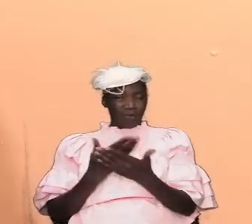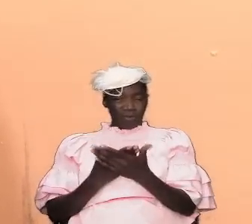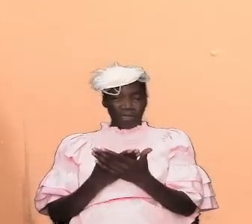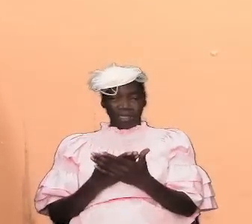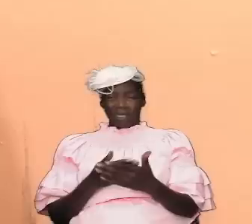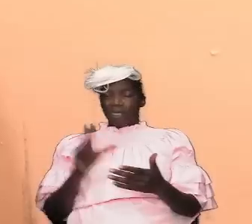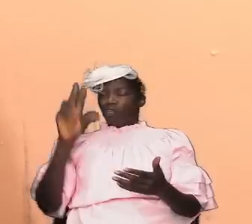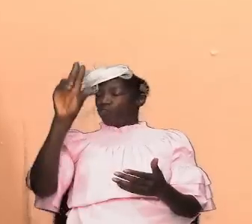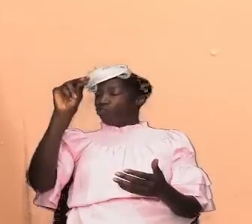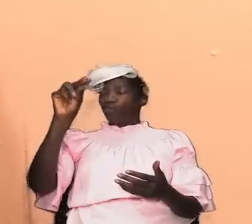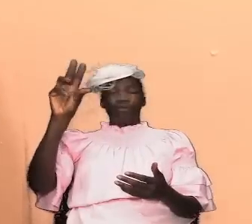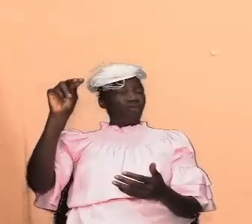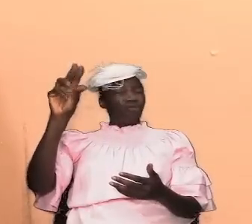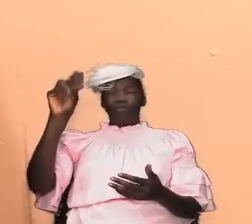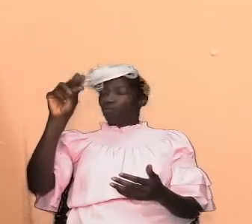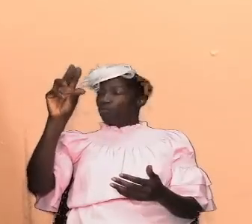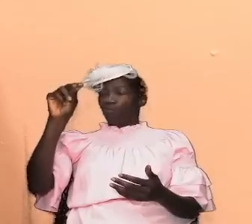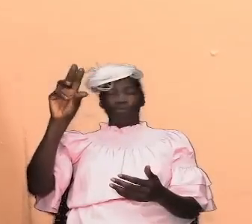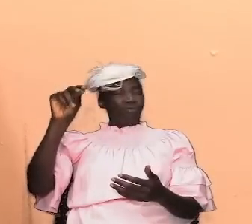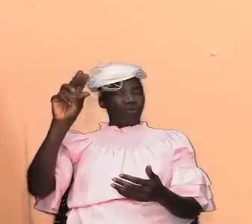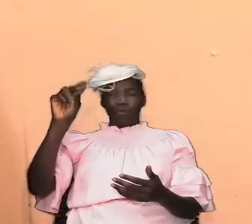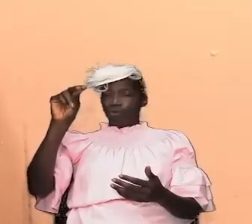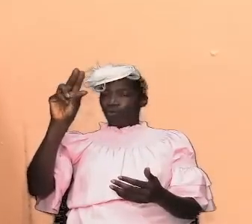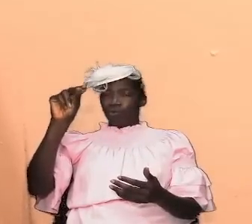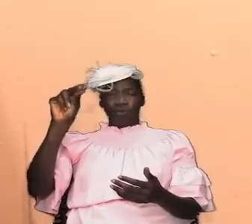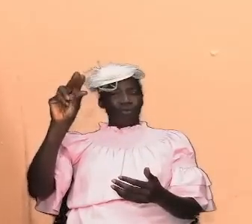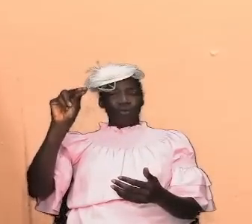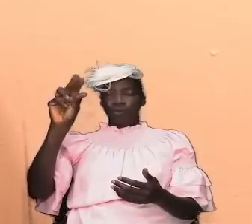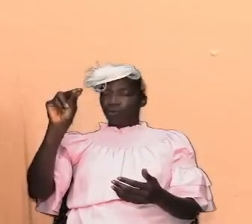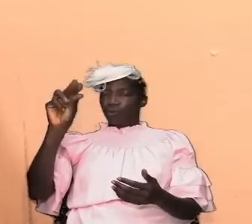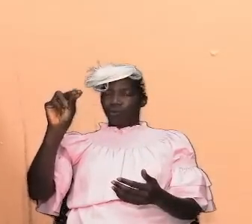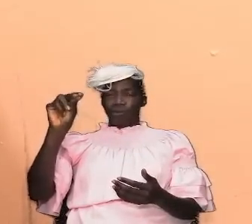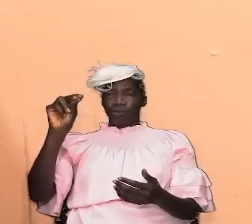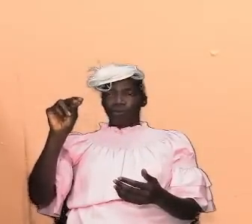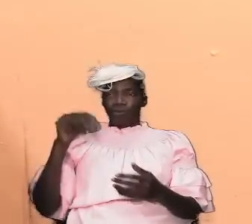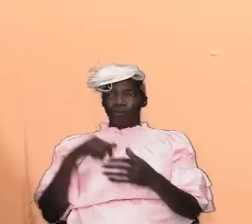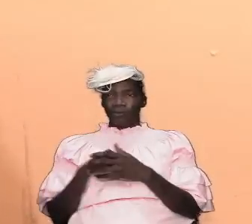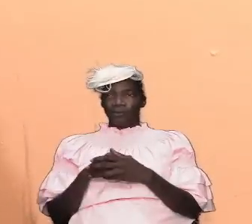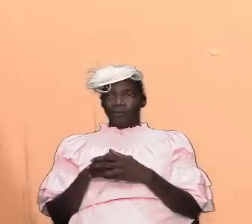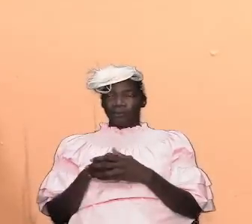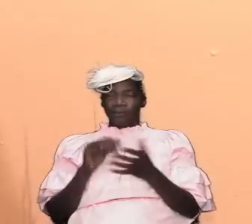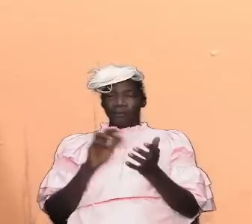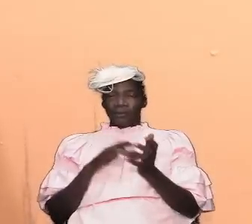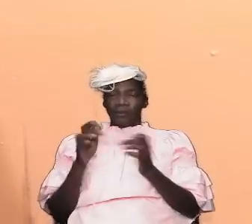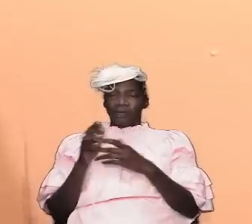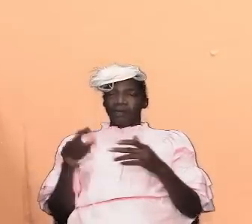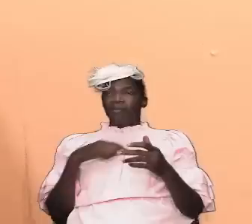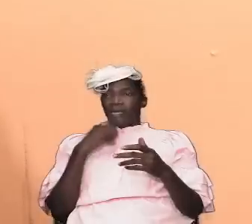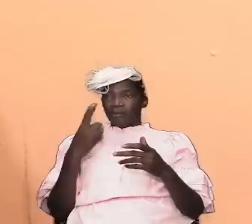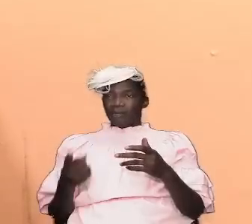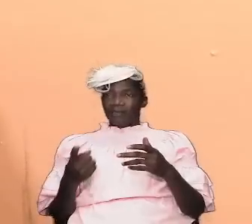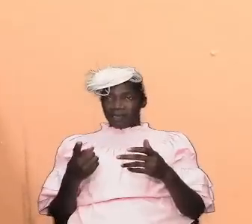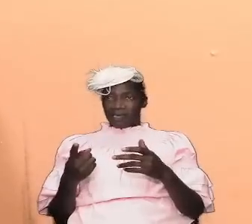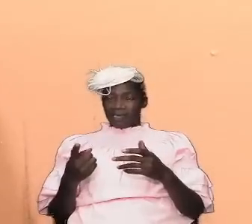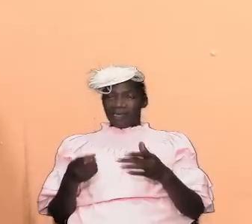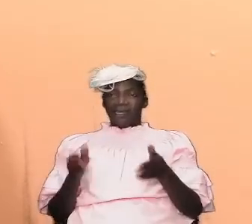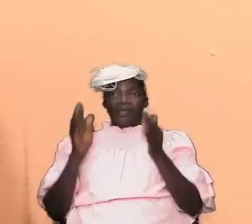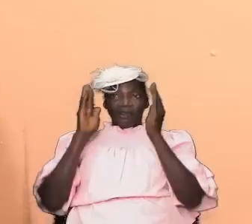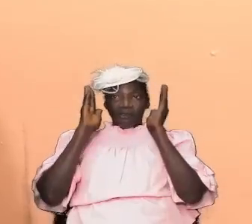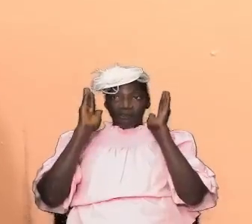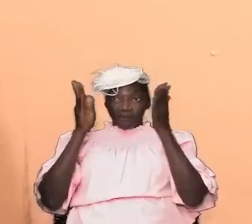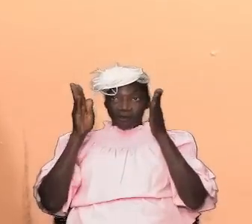eating anything no it is not and so the scripture tells us and let's just focus